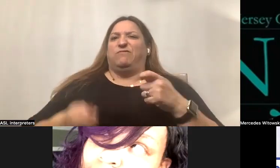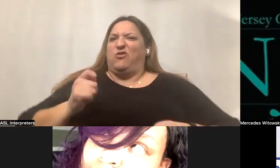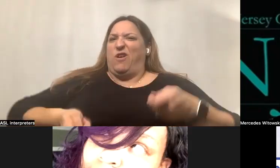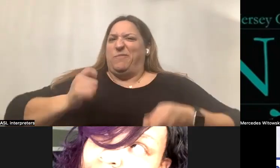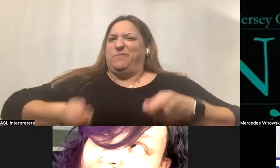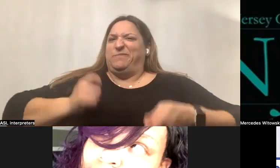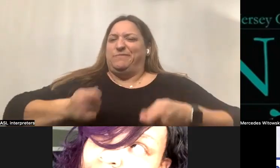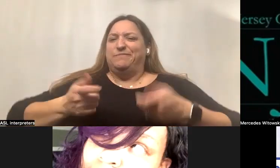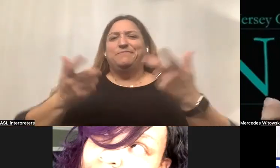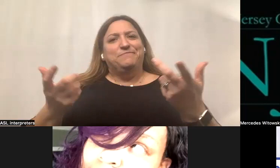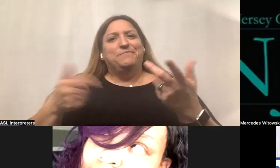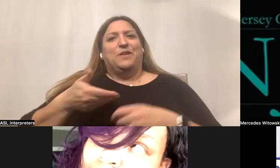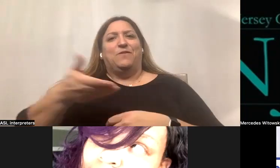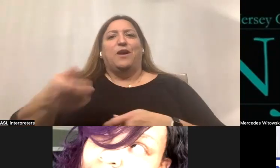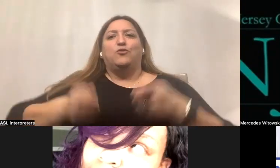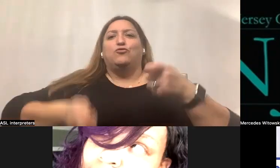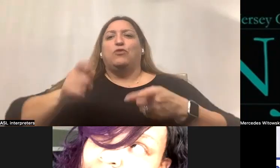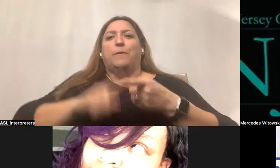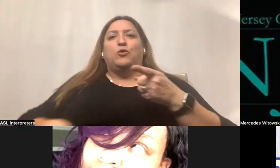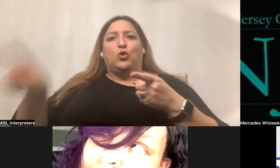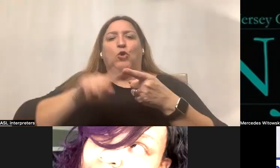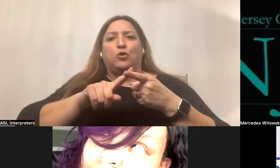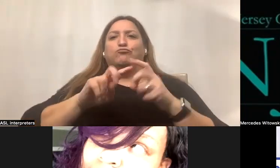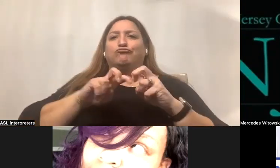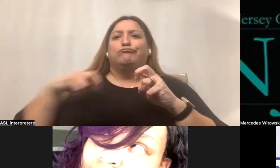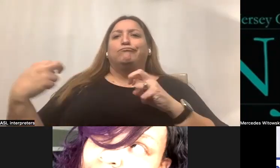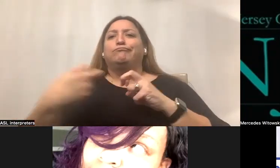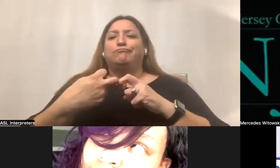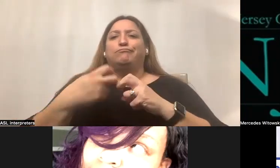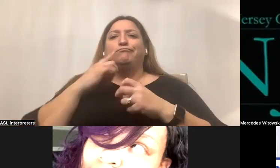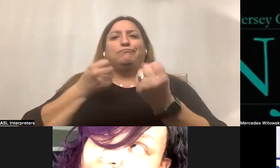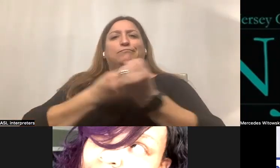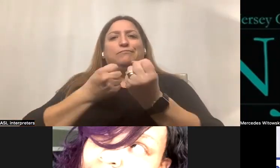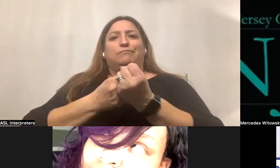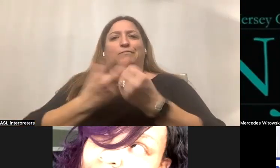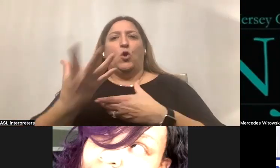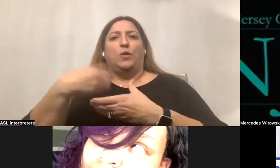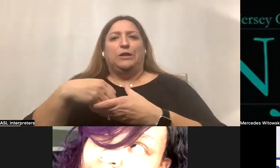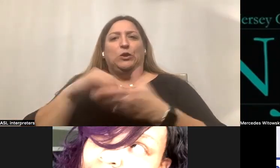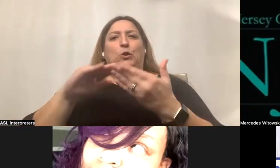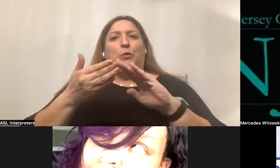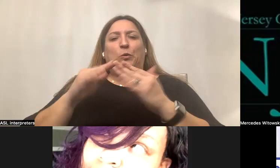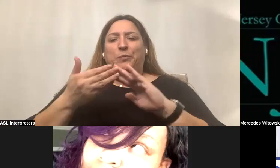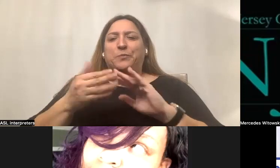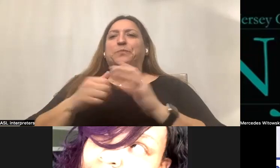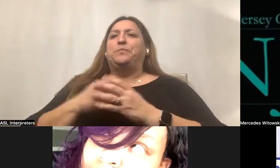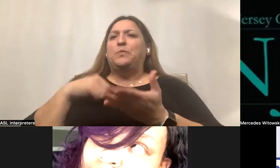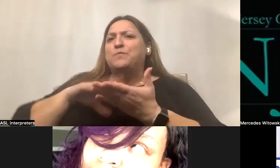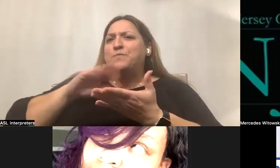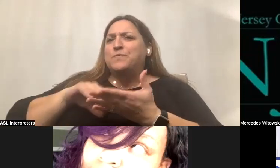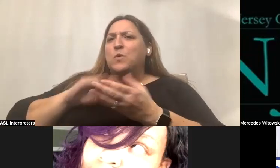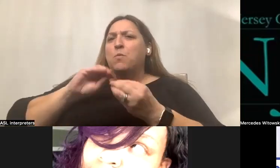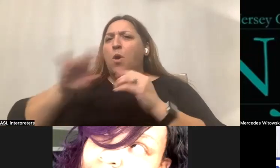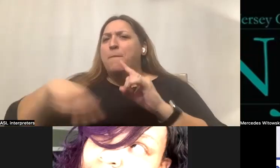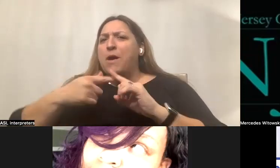So I was invited to a drum circle that was sponsored by the autistic community. And when I started learning more about the community and